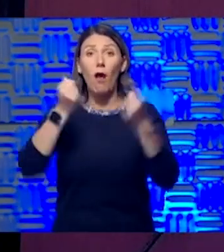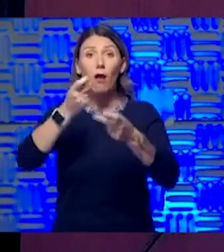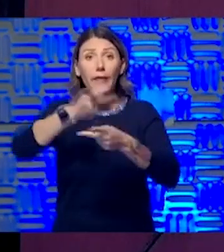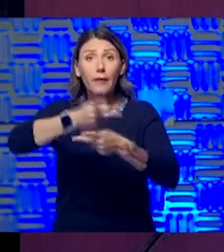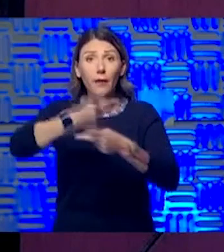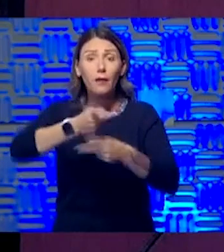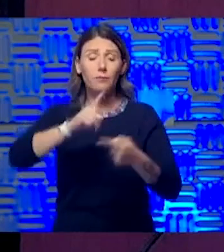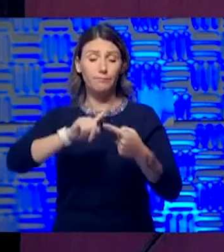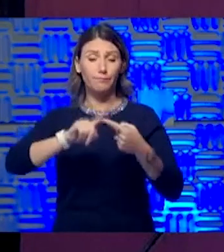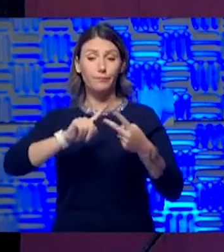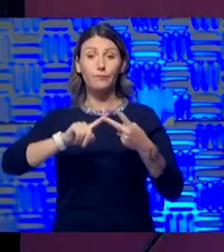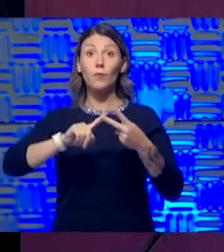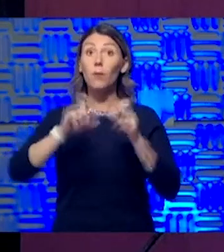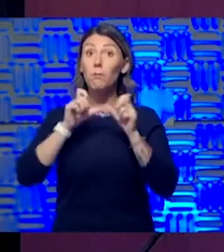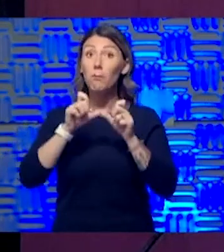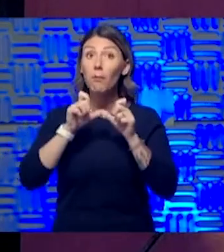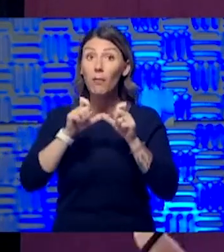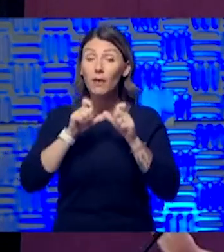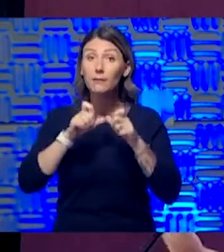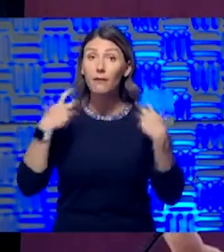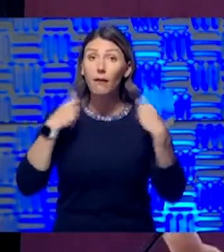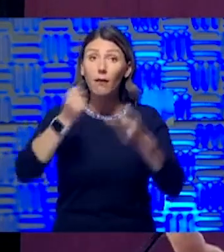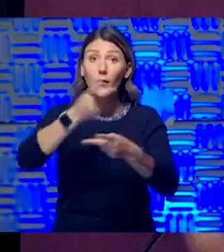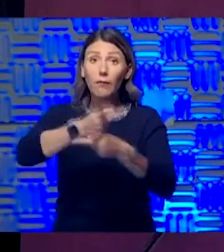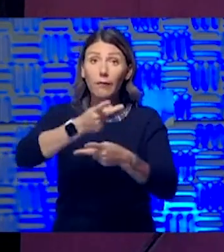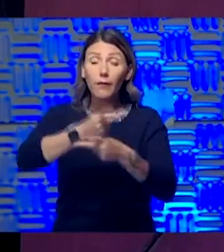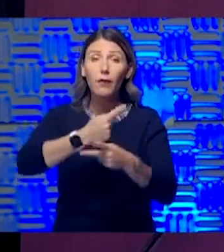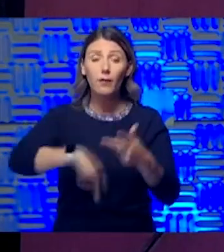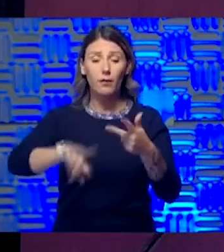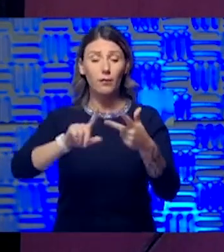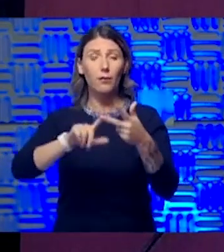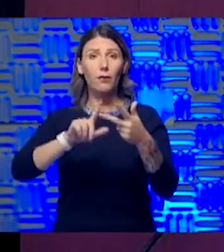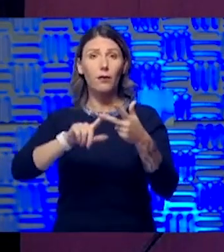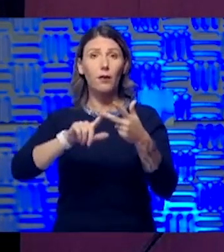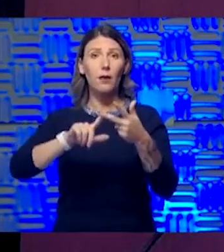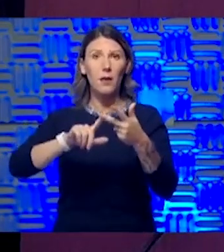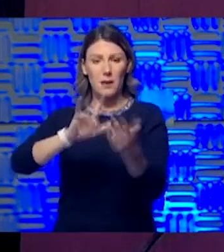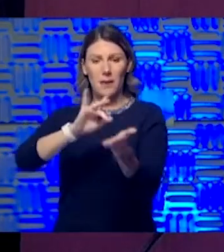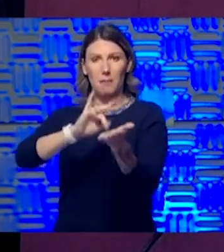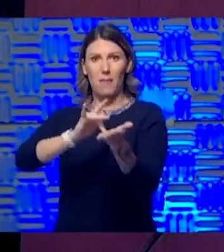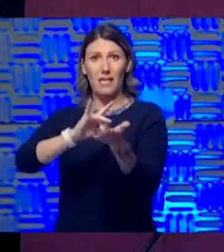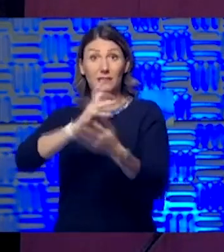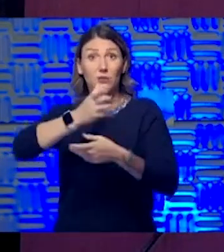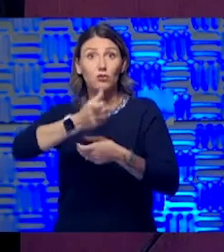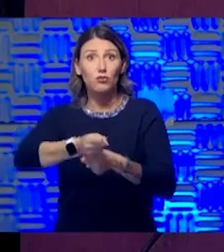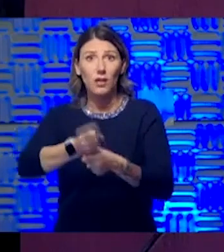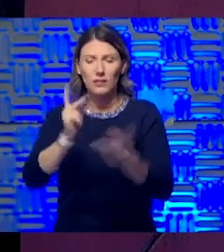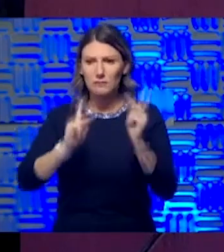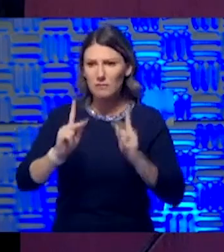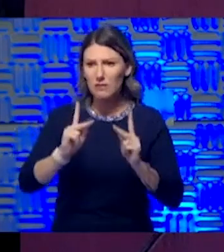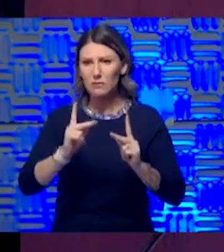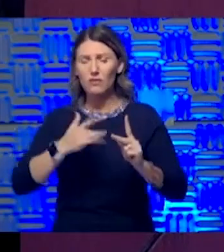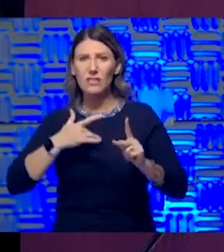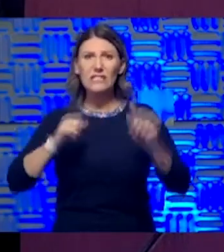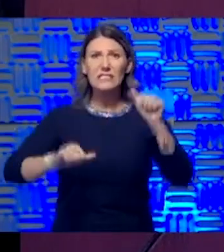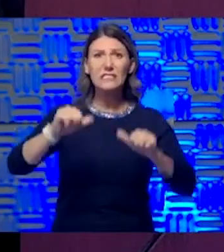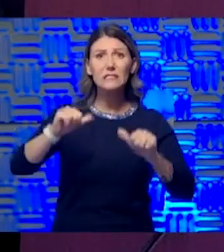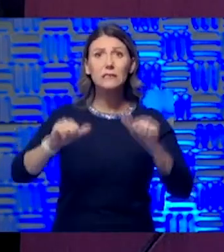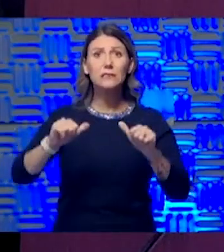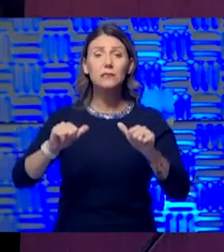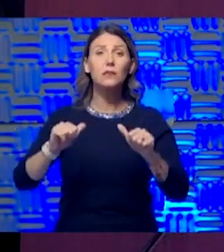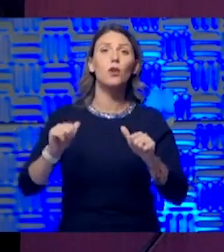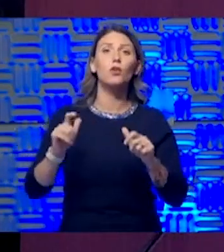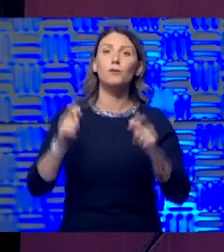maintain health care more difficult, trust that medicine sometimes is doing the right thing for them. So they're really a huge